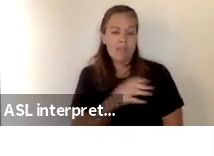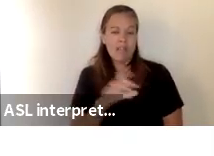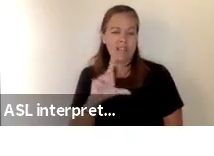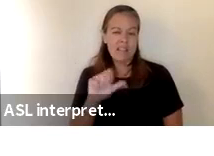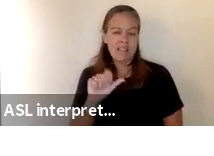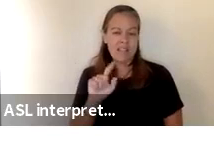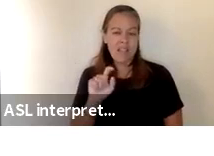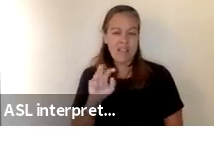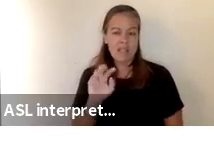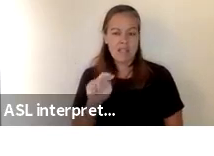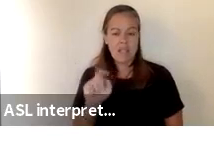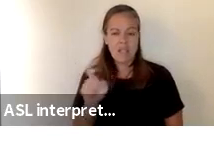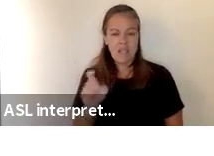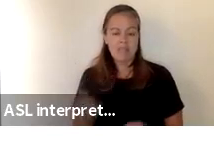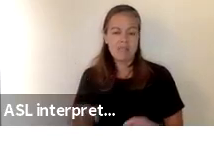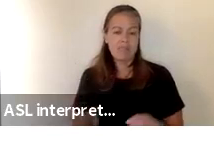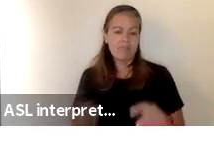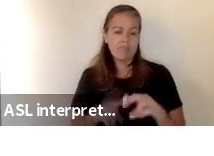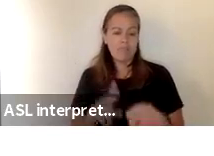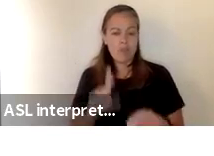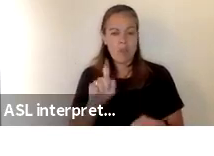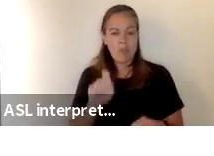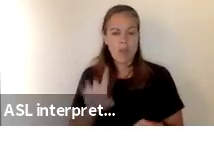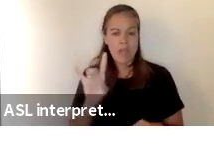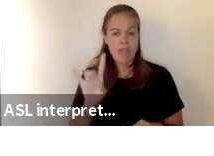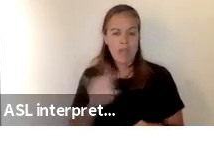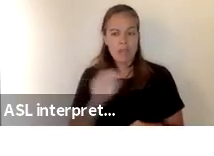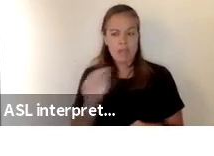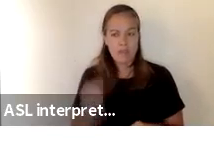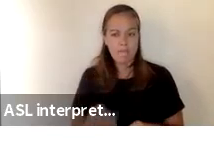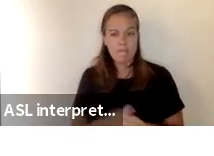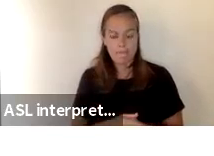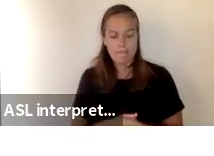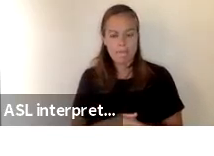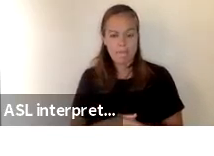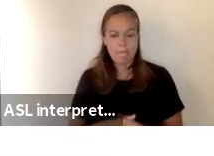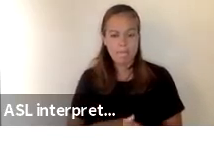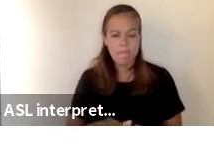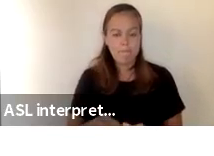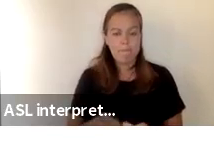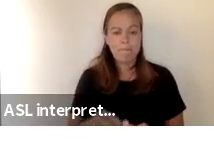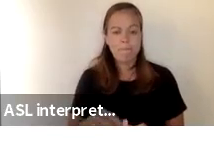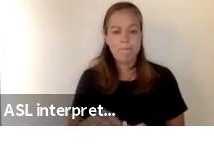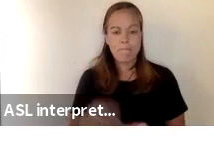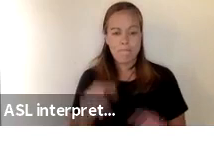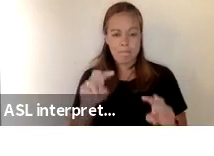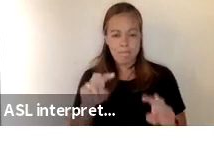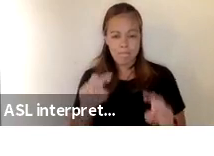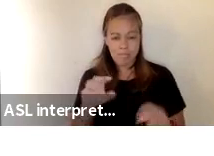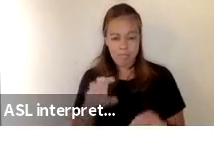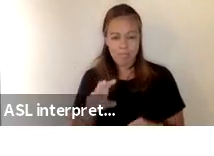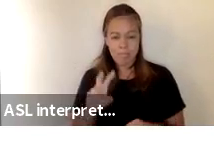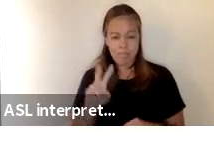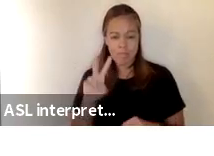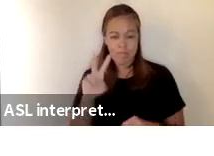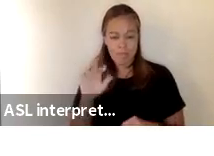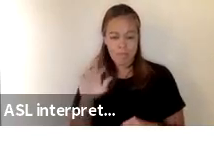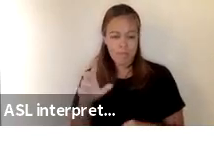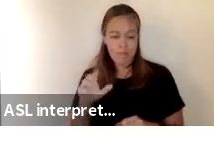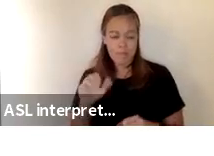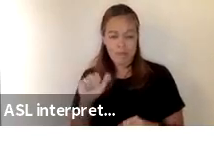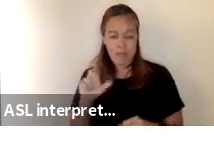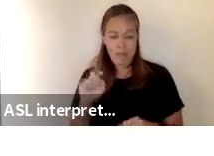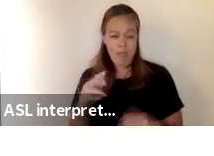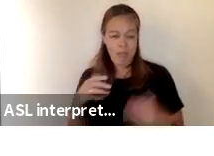which was an increase of 1.8 percent looking at vaccine administration by